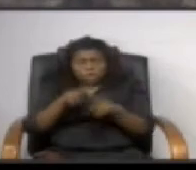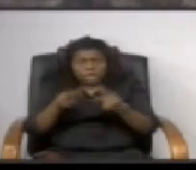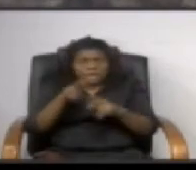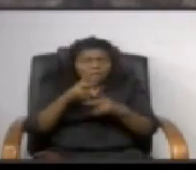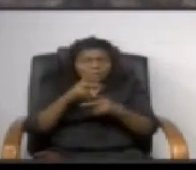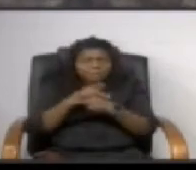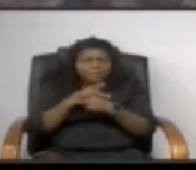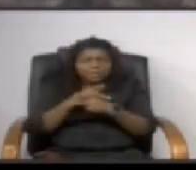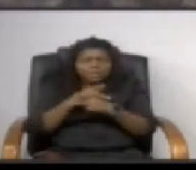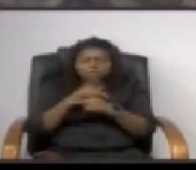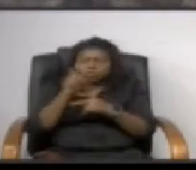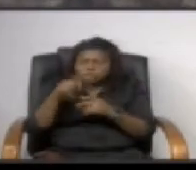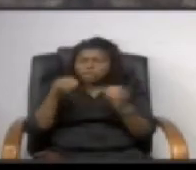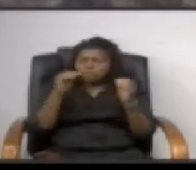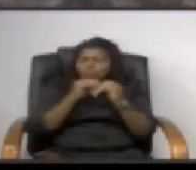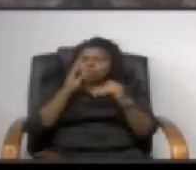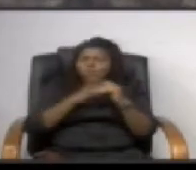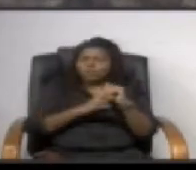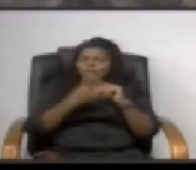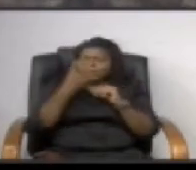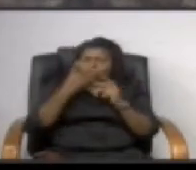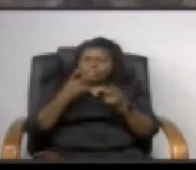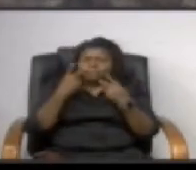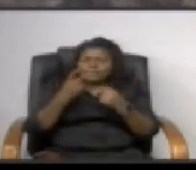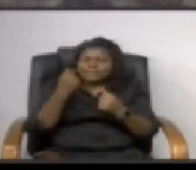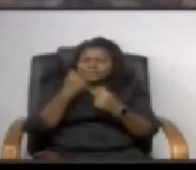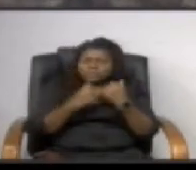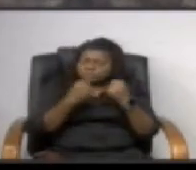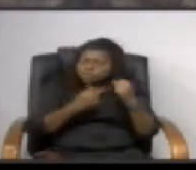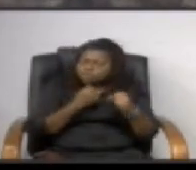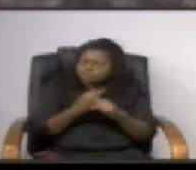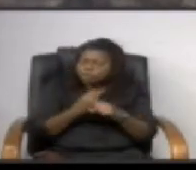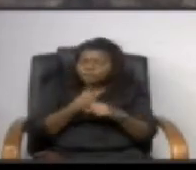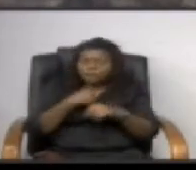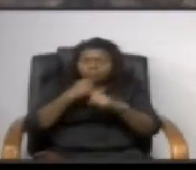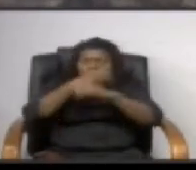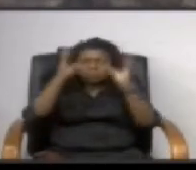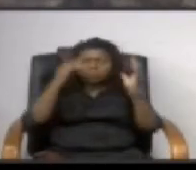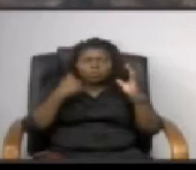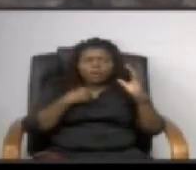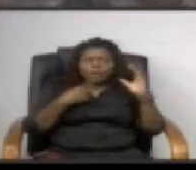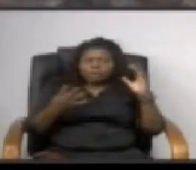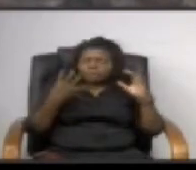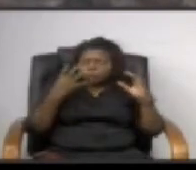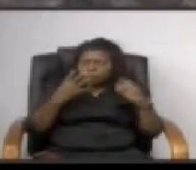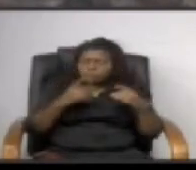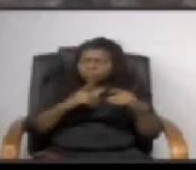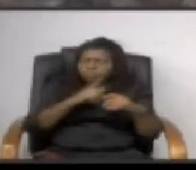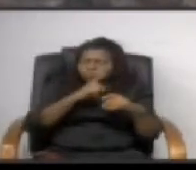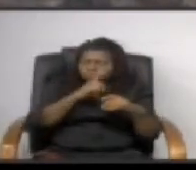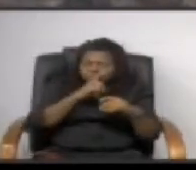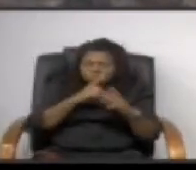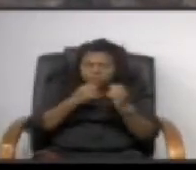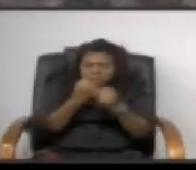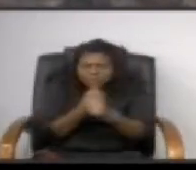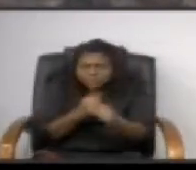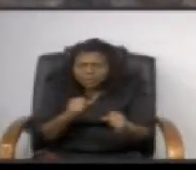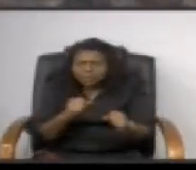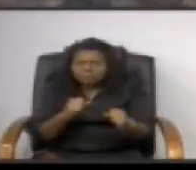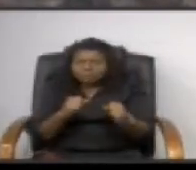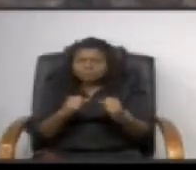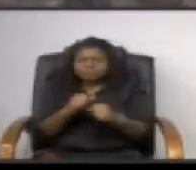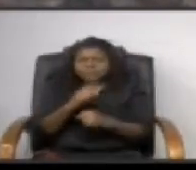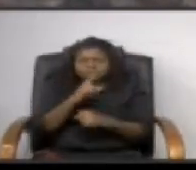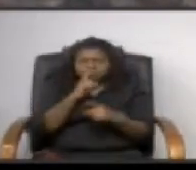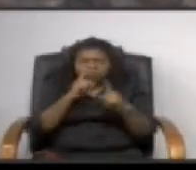far more than four visits a year and i would hope if there was a tower you would have more than a year to make sure it's safe and to check all the